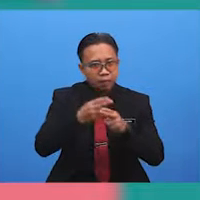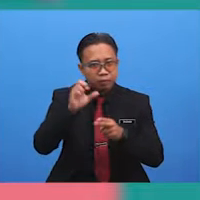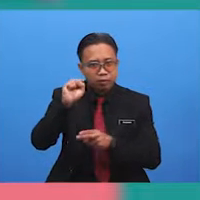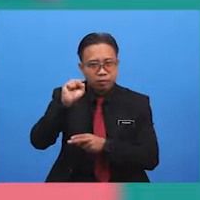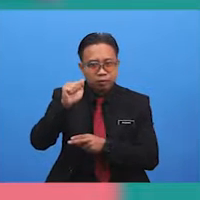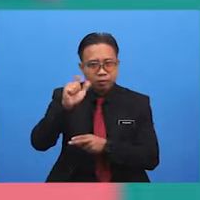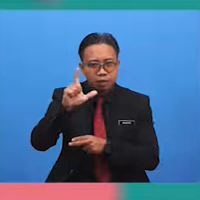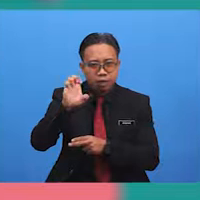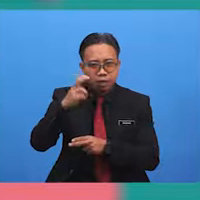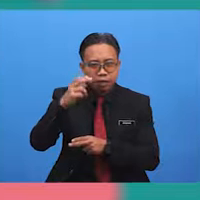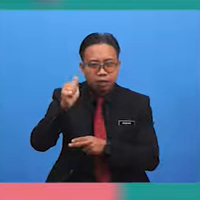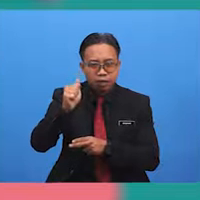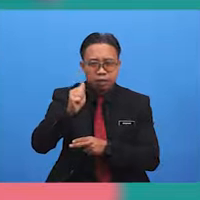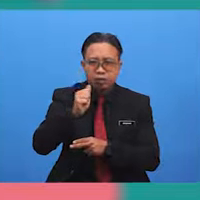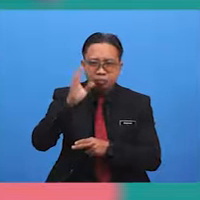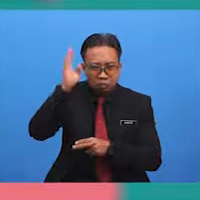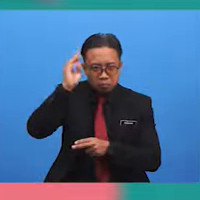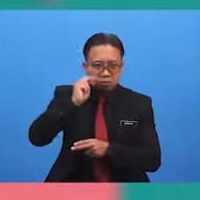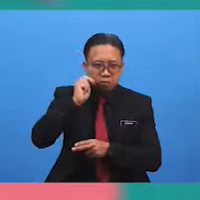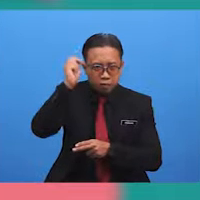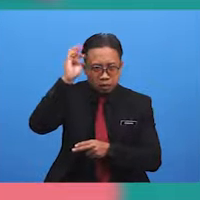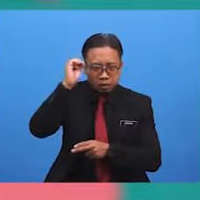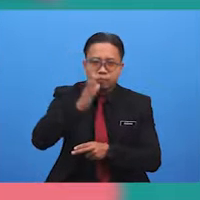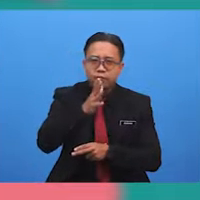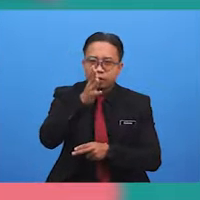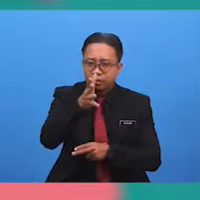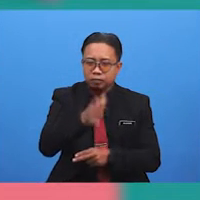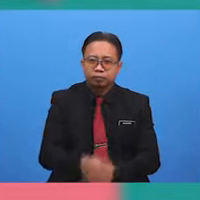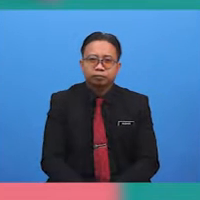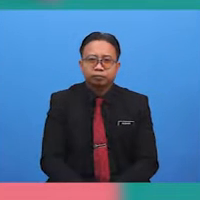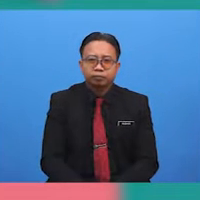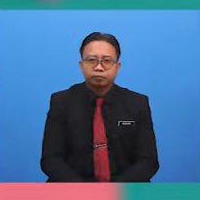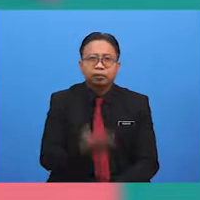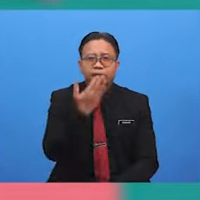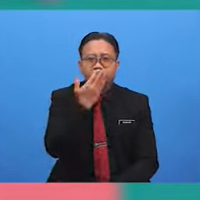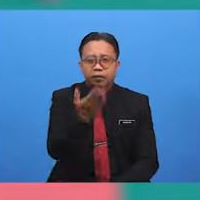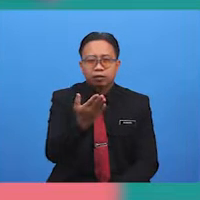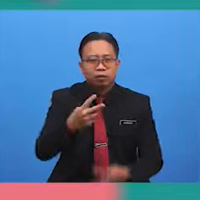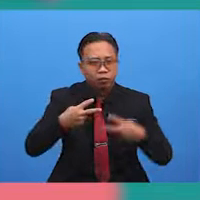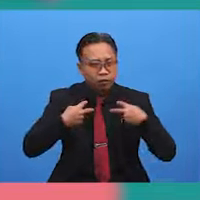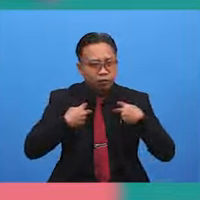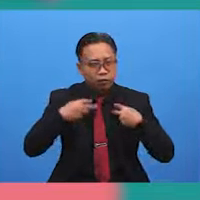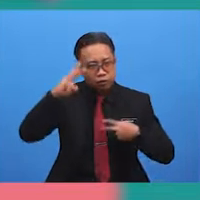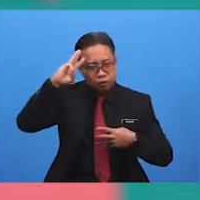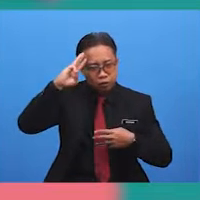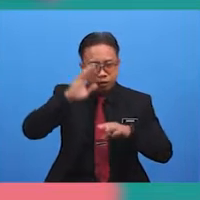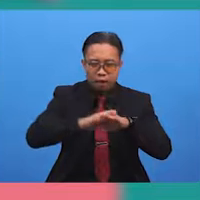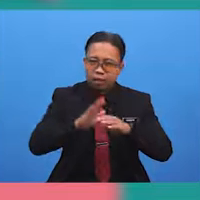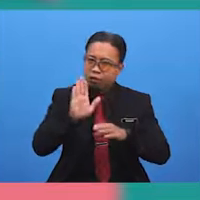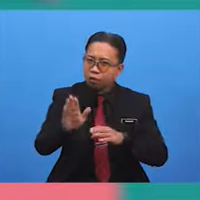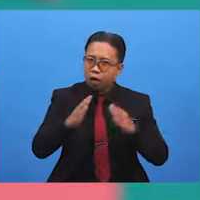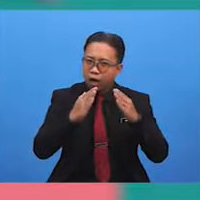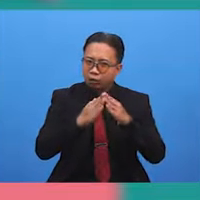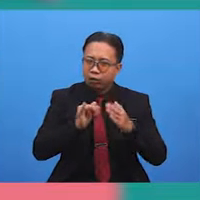Naeem's grandmother. But my grandchildren call me Opa. Thank you for having the scouts at your house.